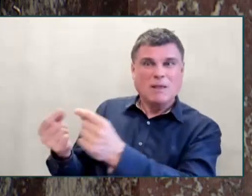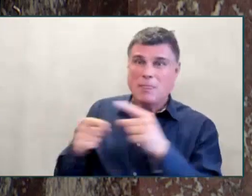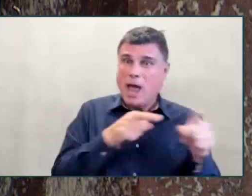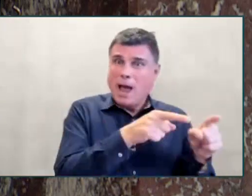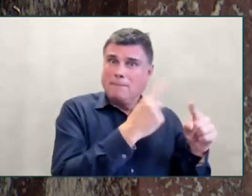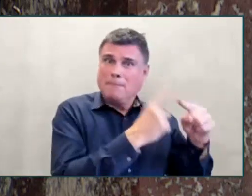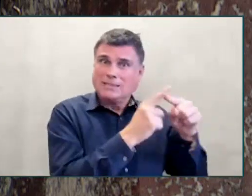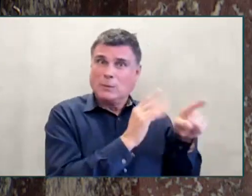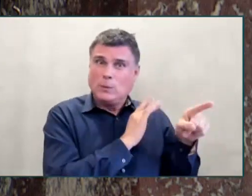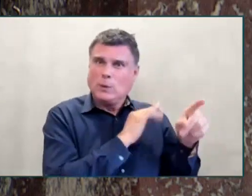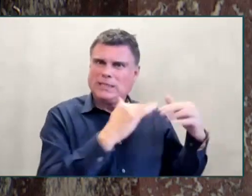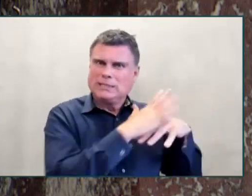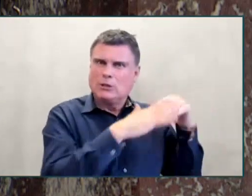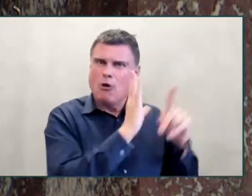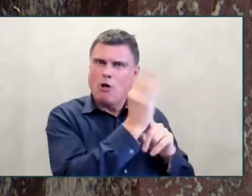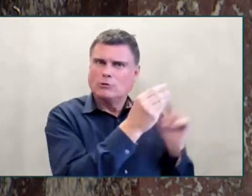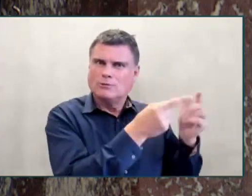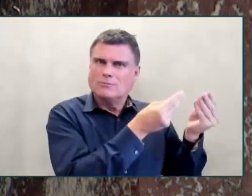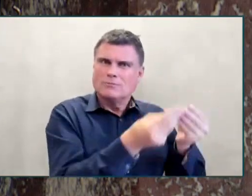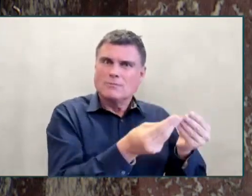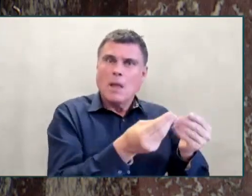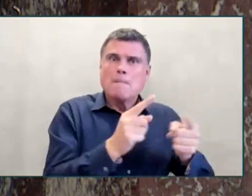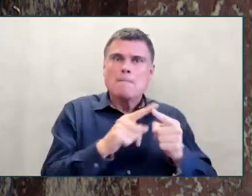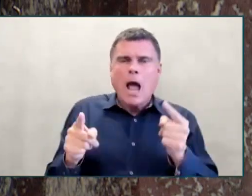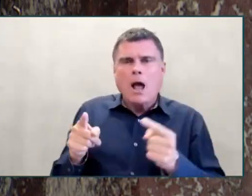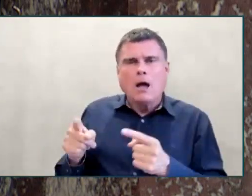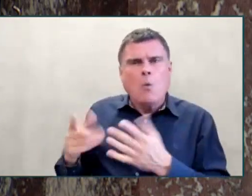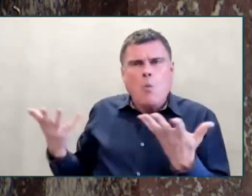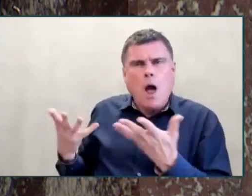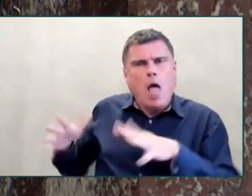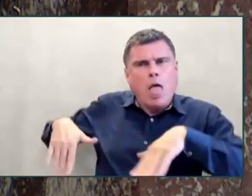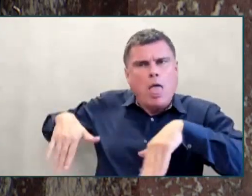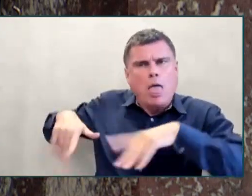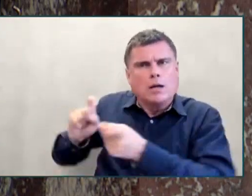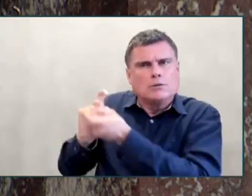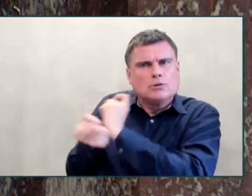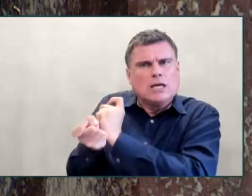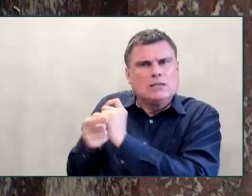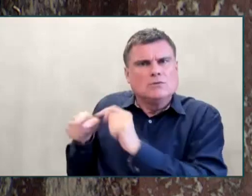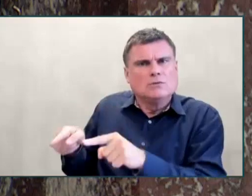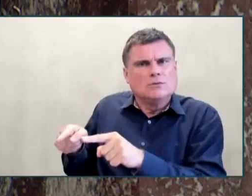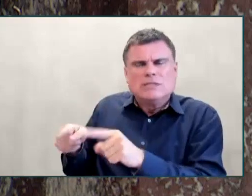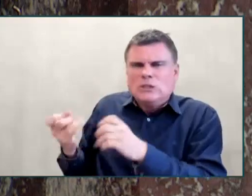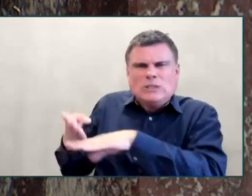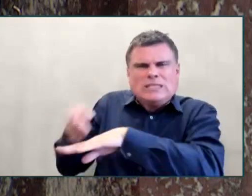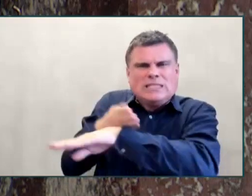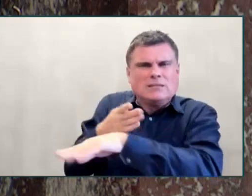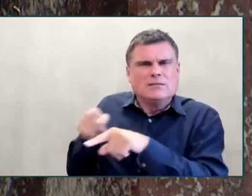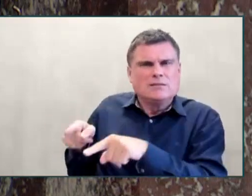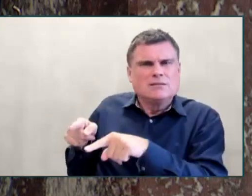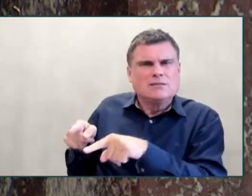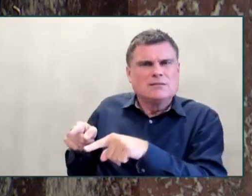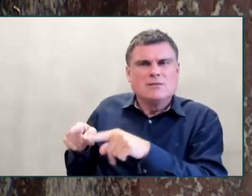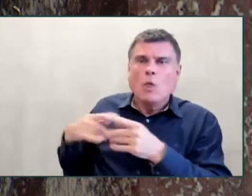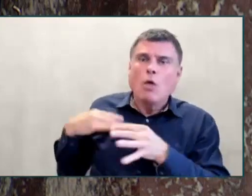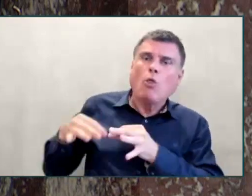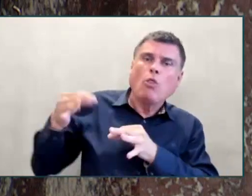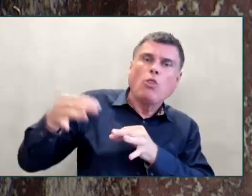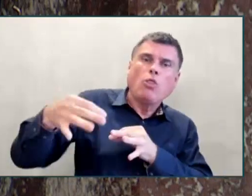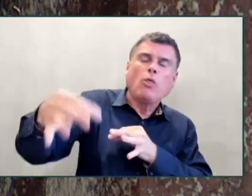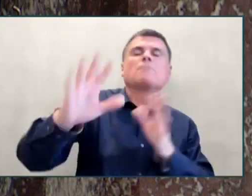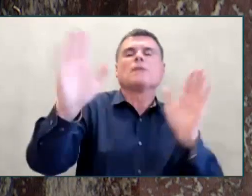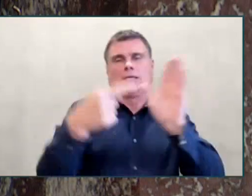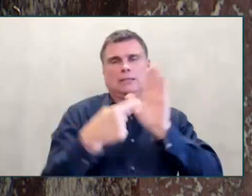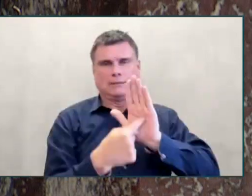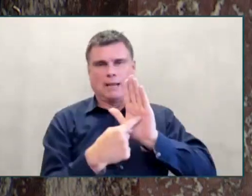quickly enough. I think of the ongoing suffering that the Ministry of Children and